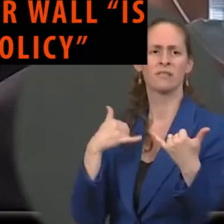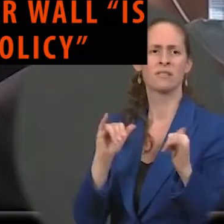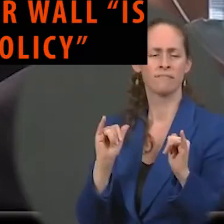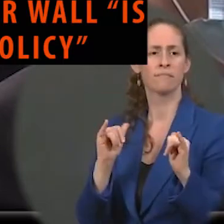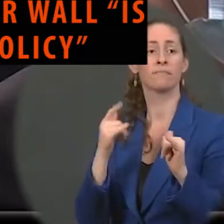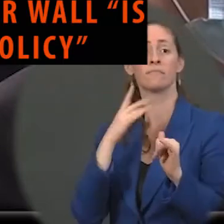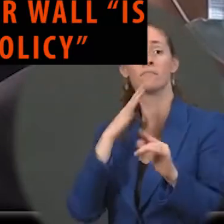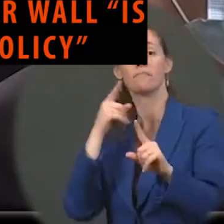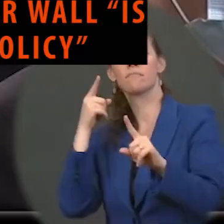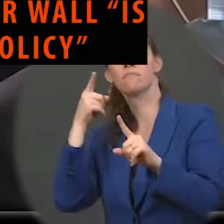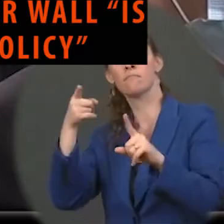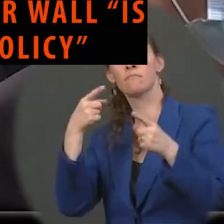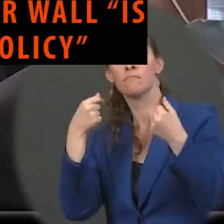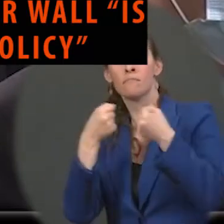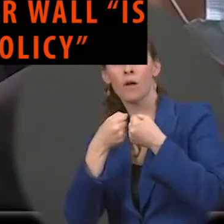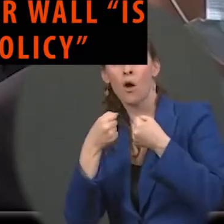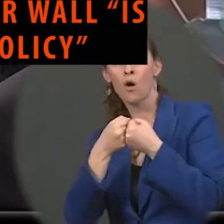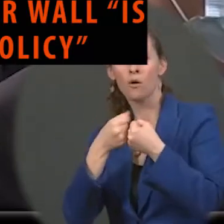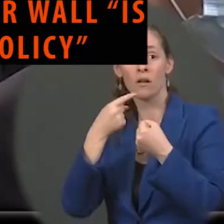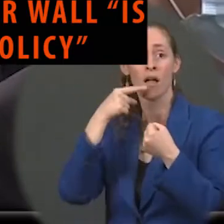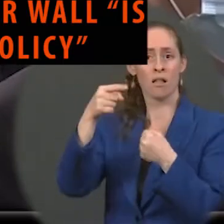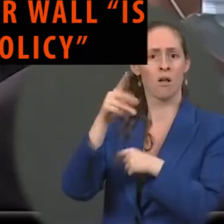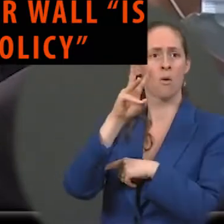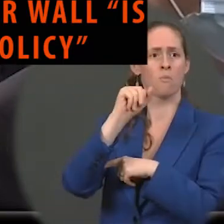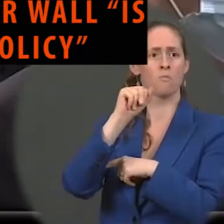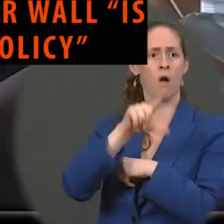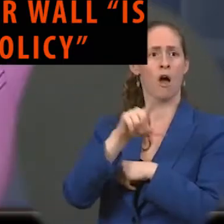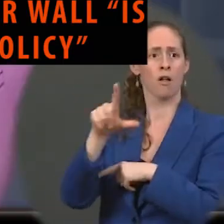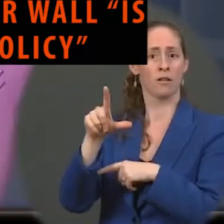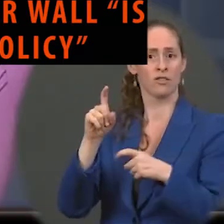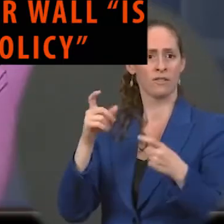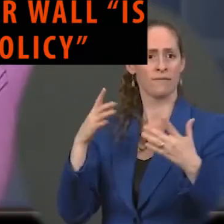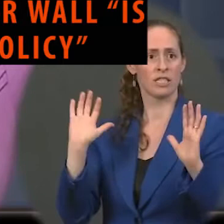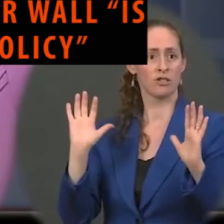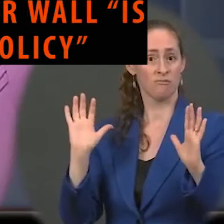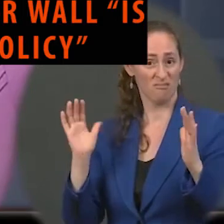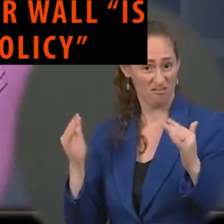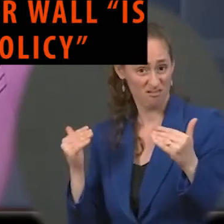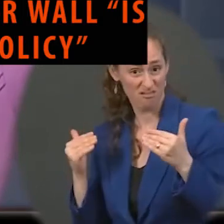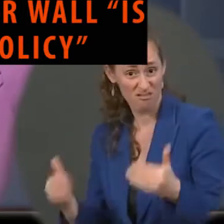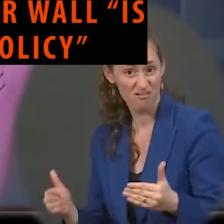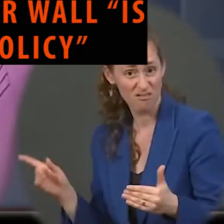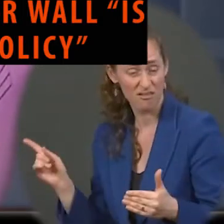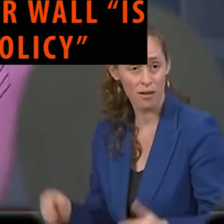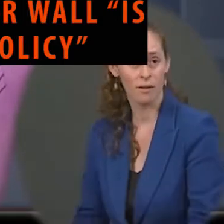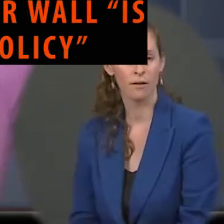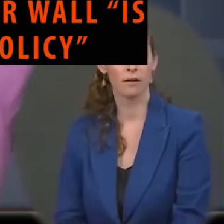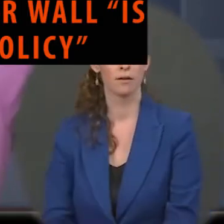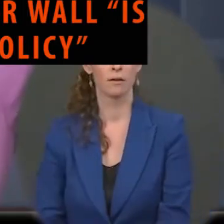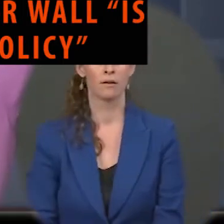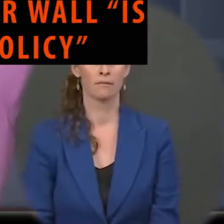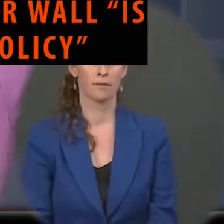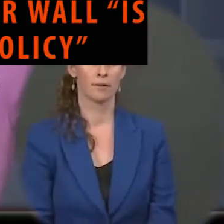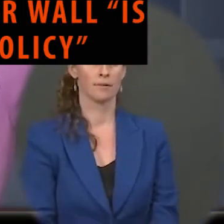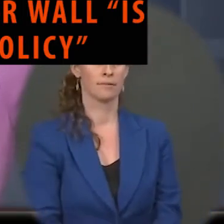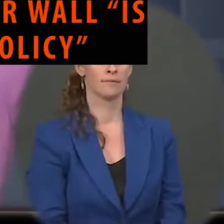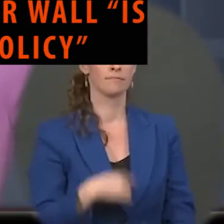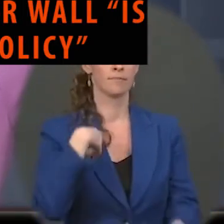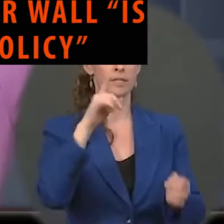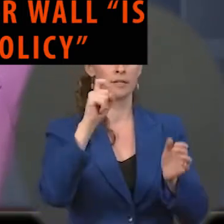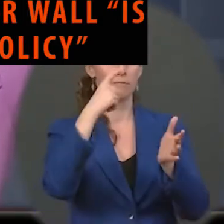finished. Does the President agree? Ms. Well, as you know, we have said that I have to look at the